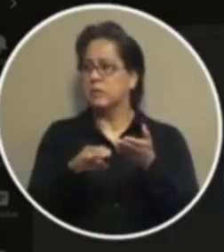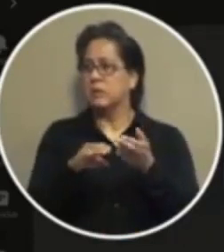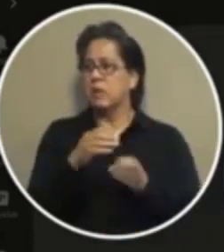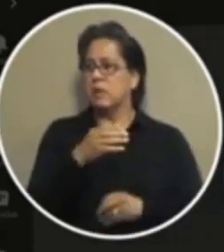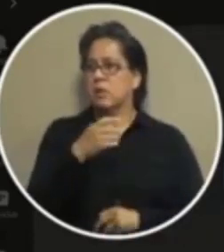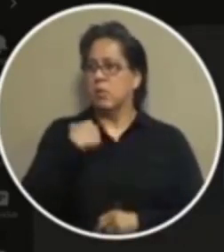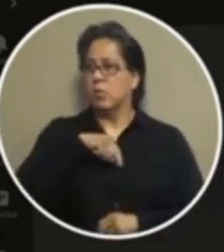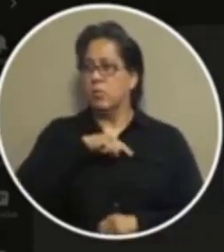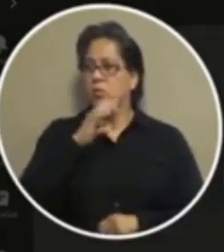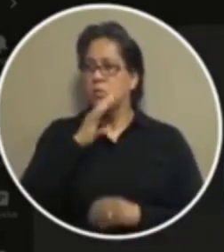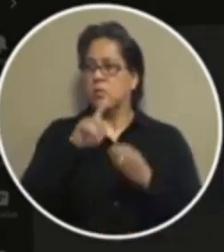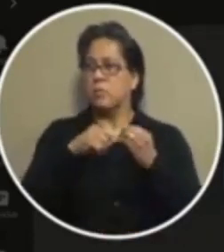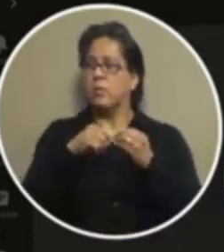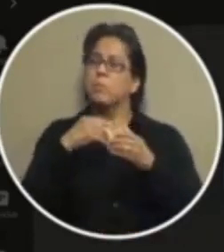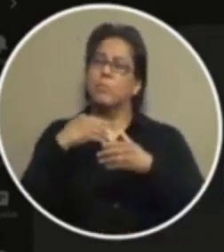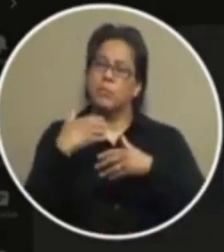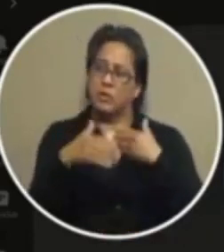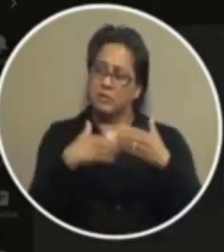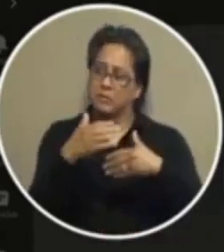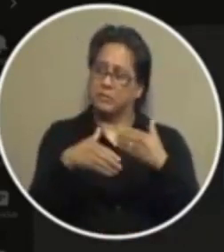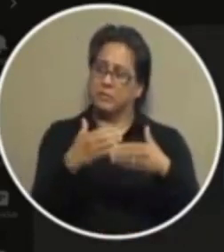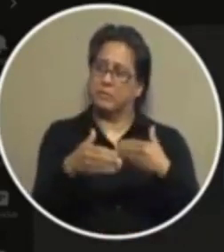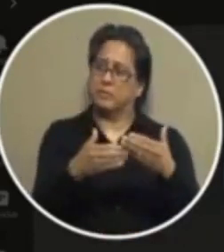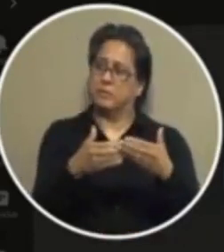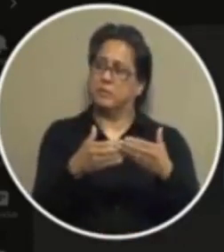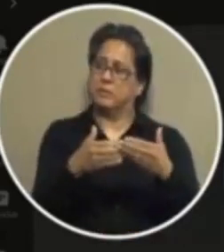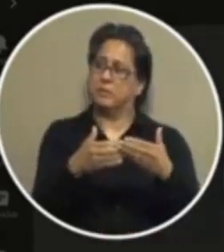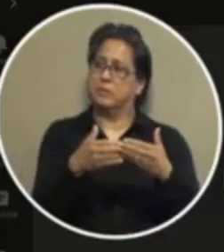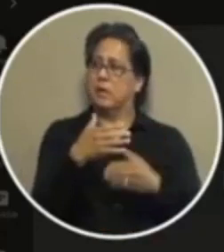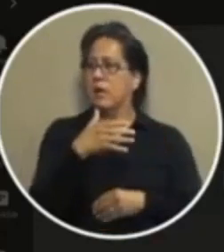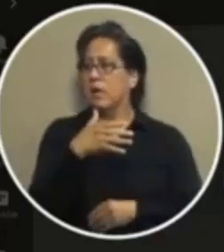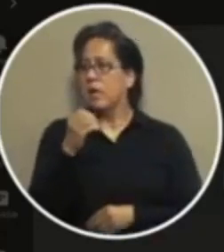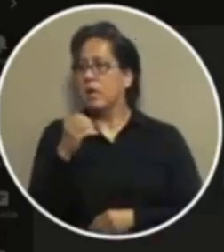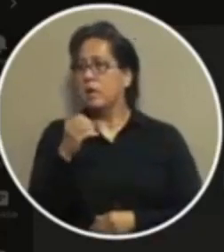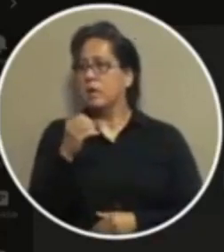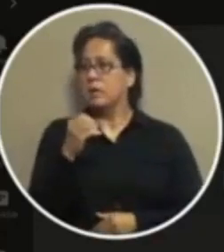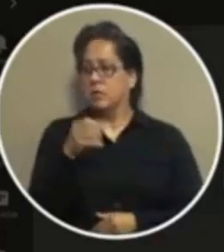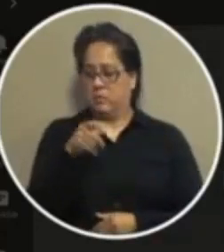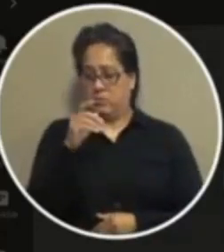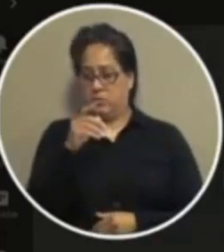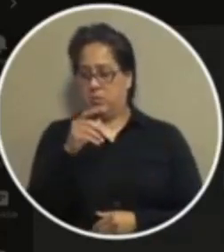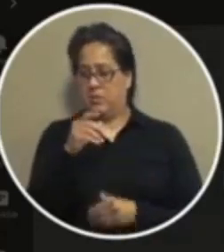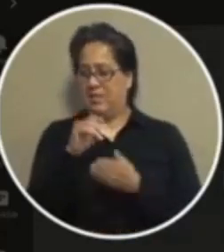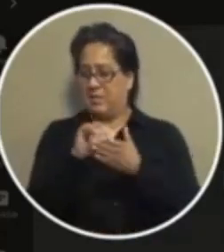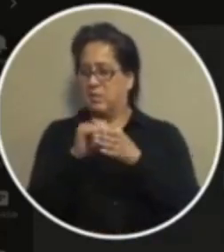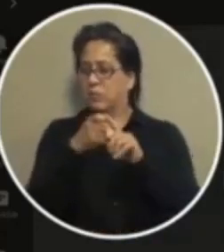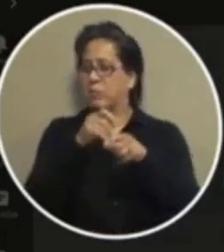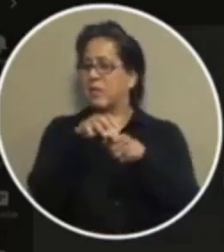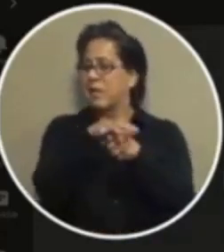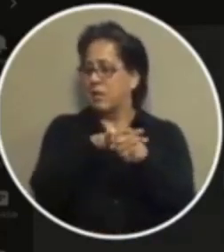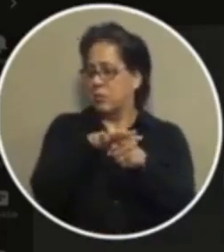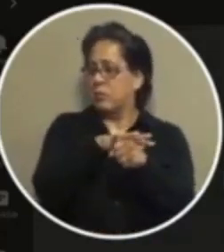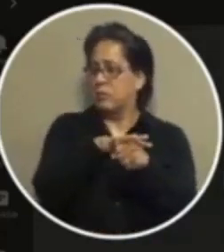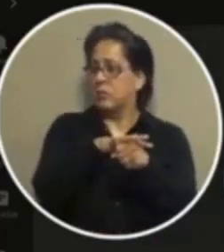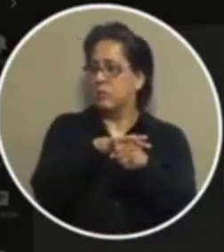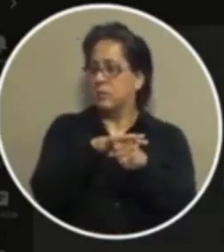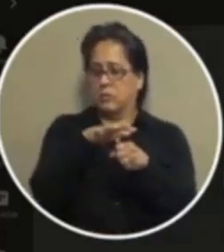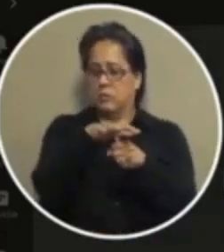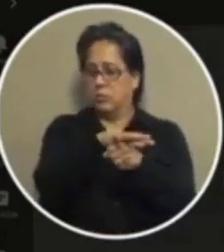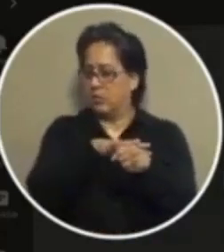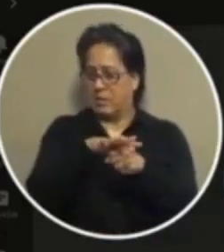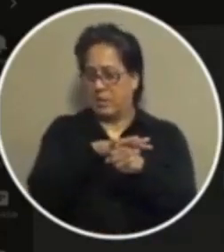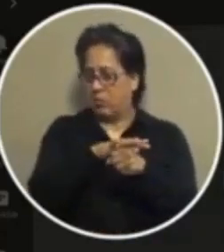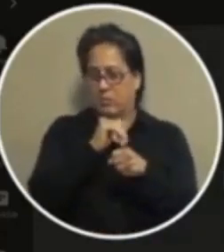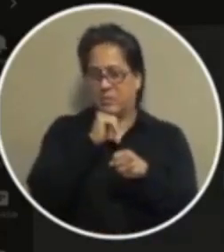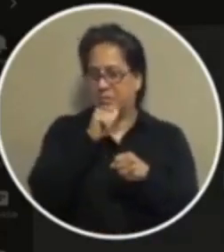we were talking about the process right and it's going to be coming from the county and so the county's not